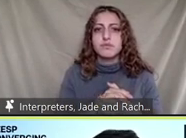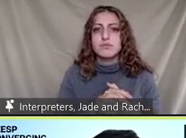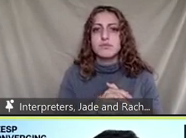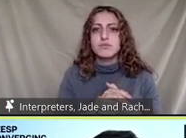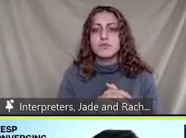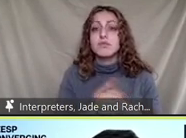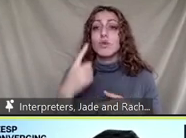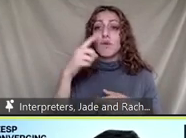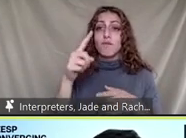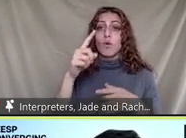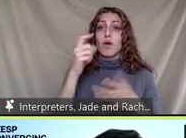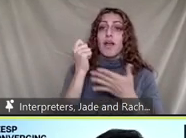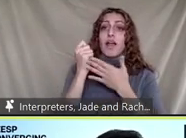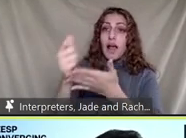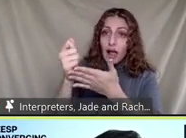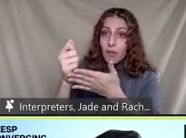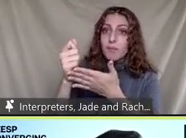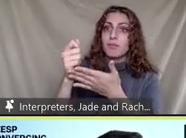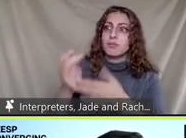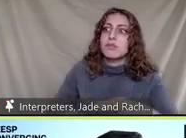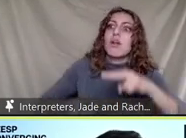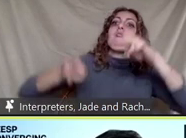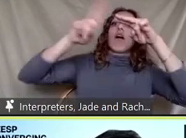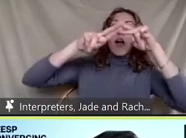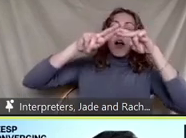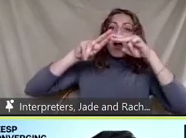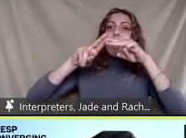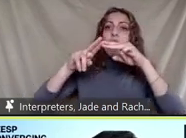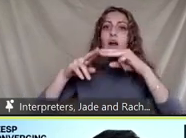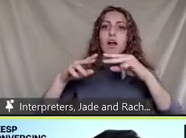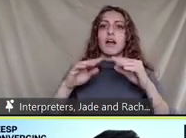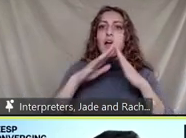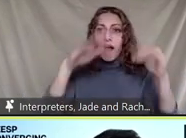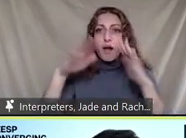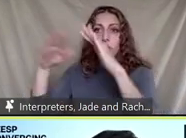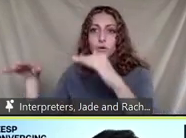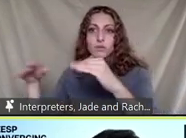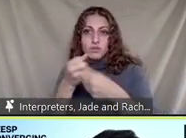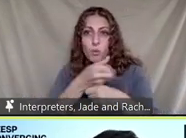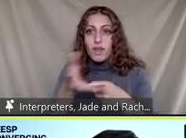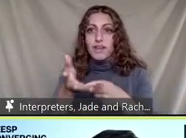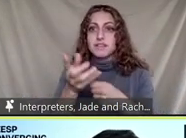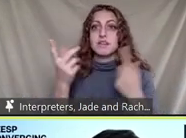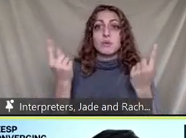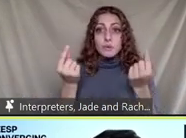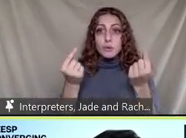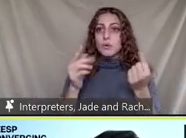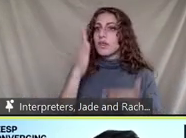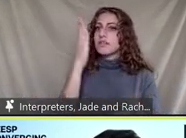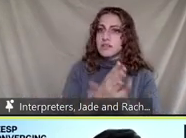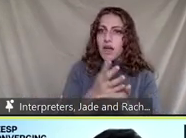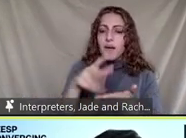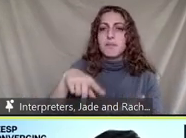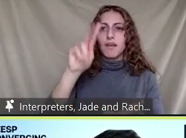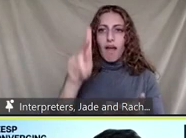a spike in the volume of residential waste some systems stopped picking up yard waste and focused